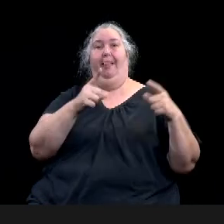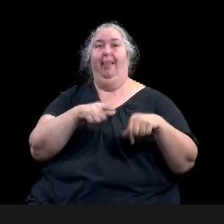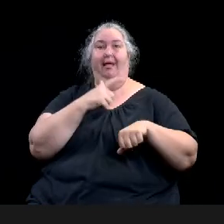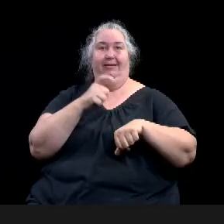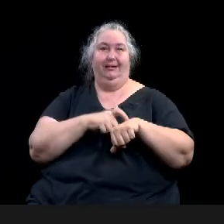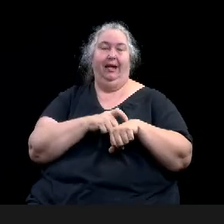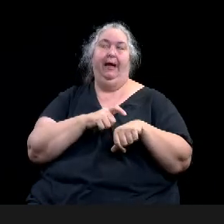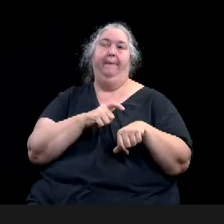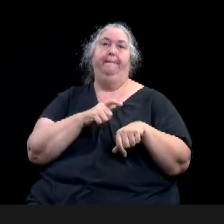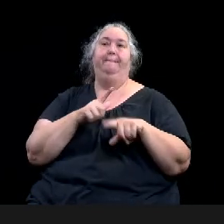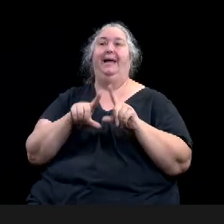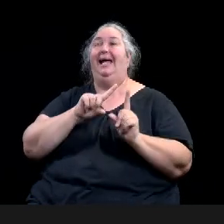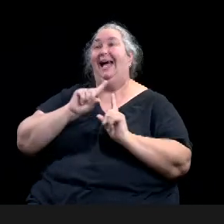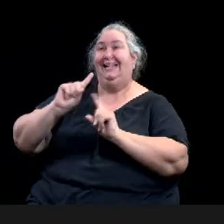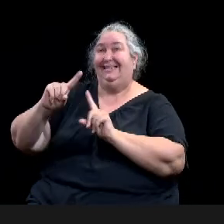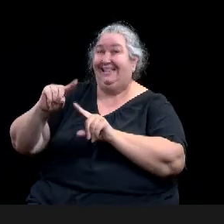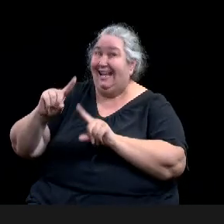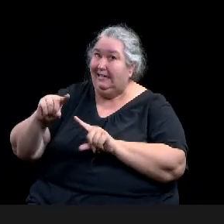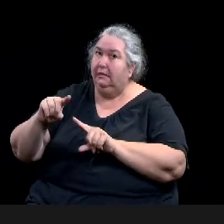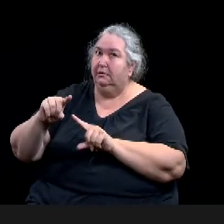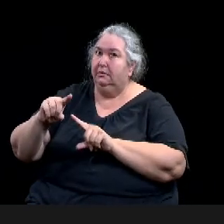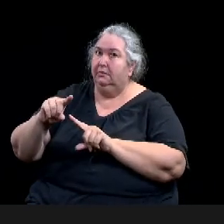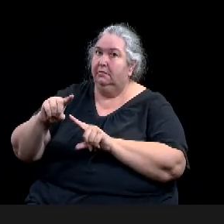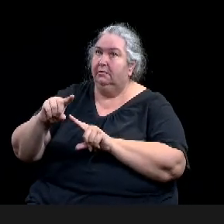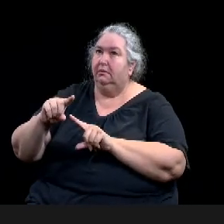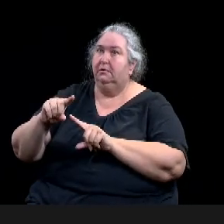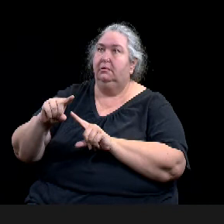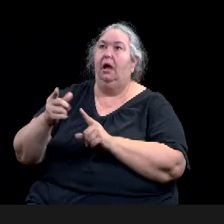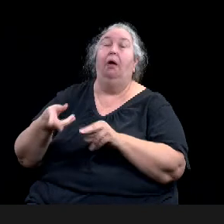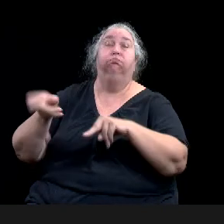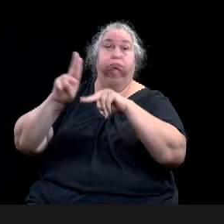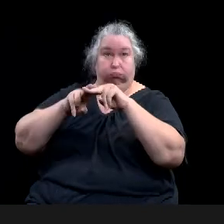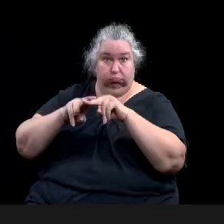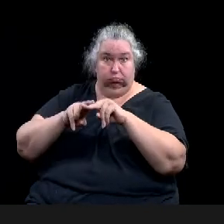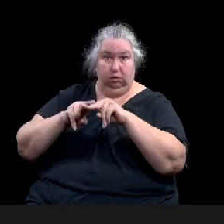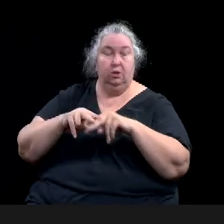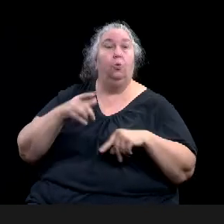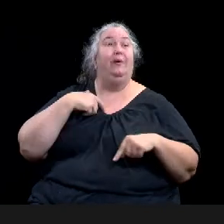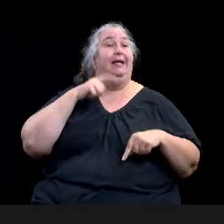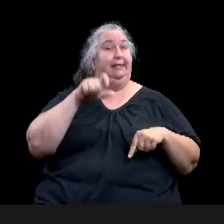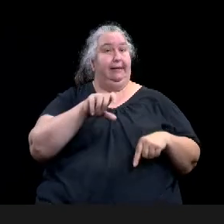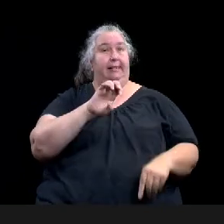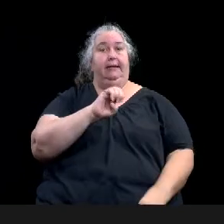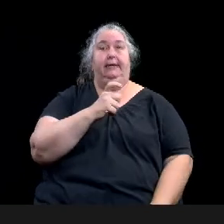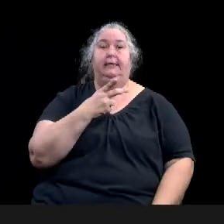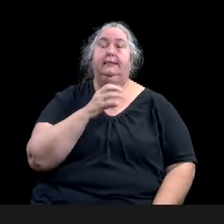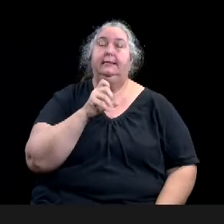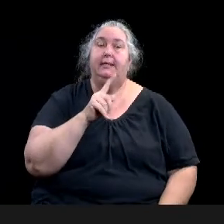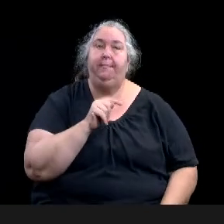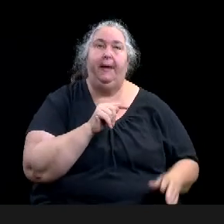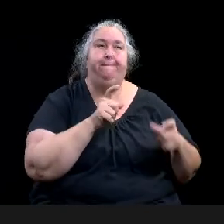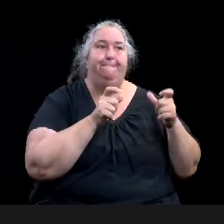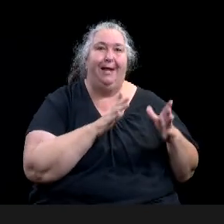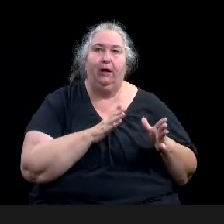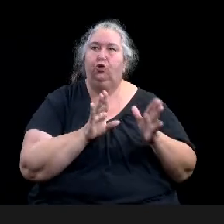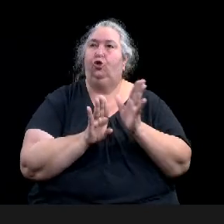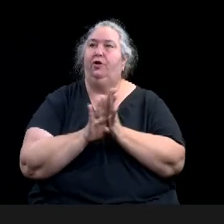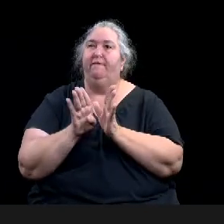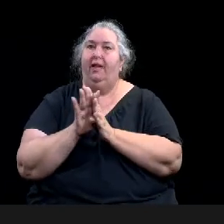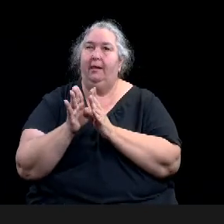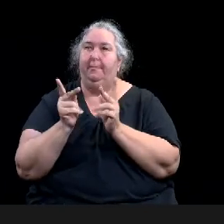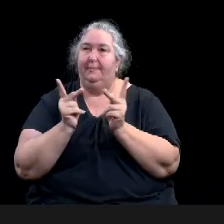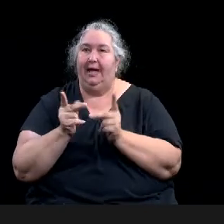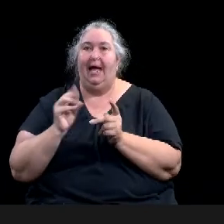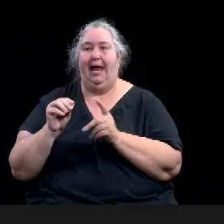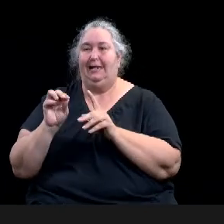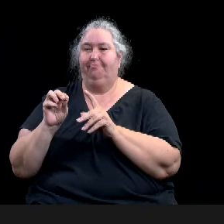development division and clerical staff. Um, and it's important to note that while staff costs will expand in, in